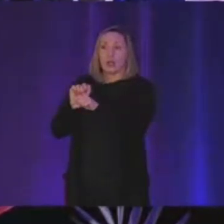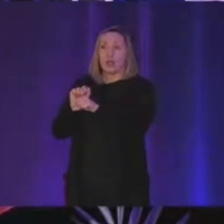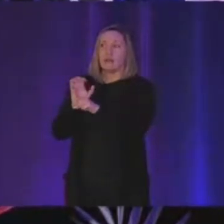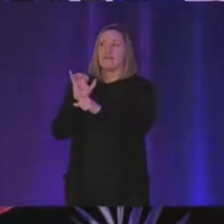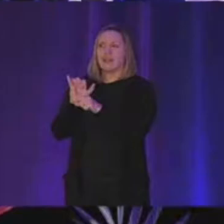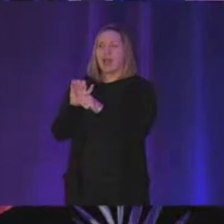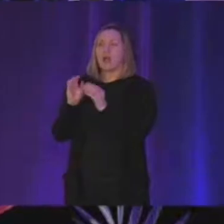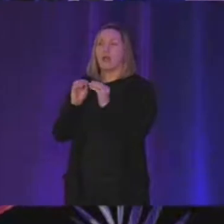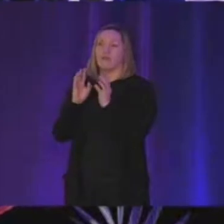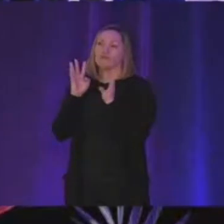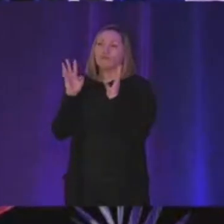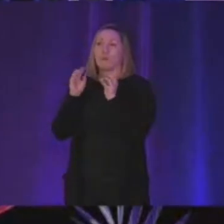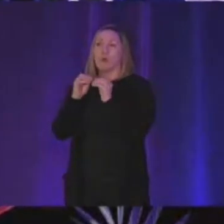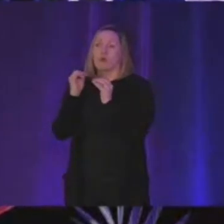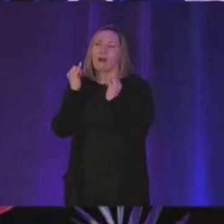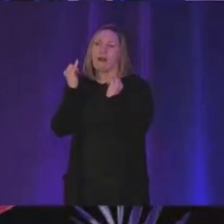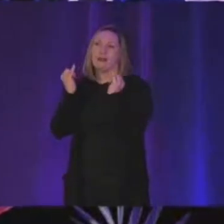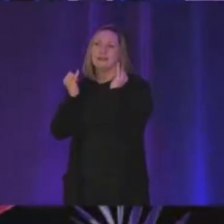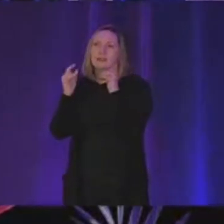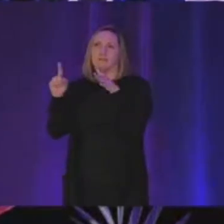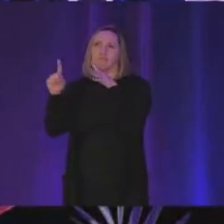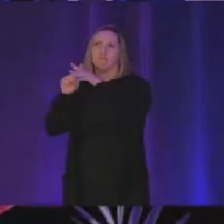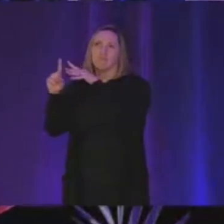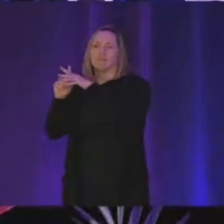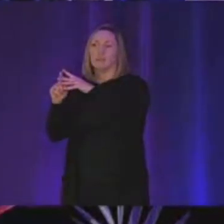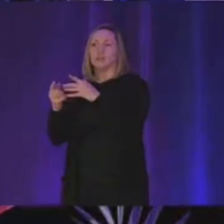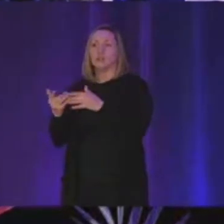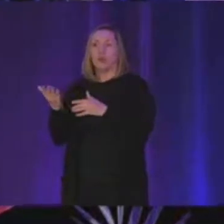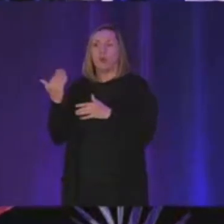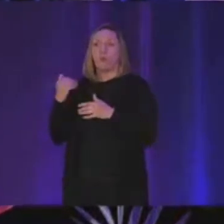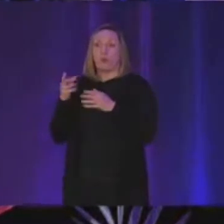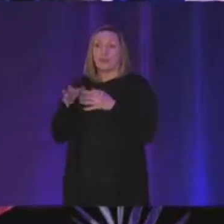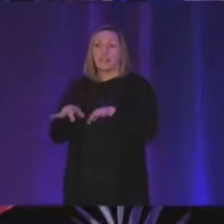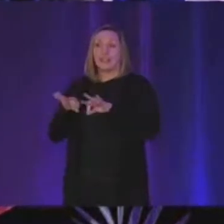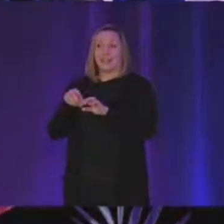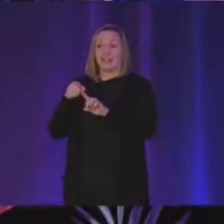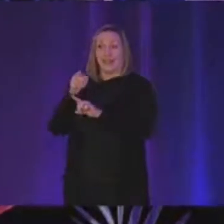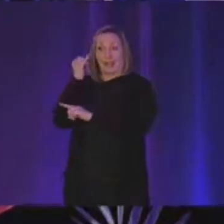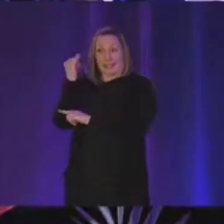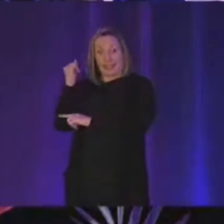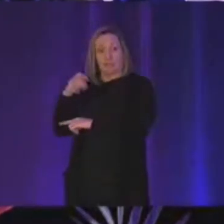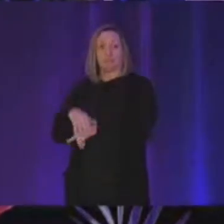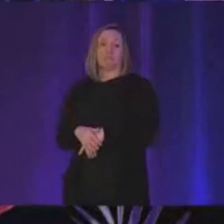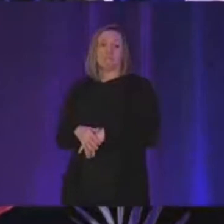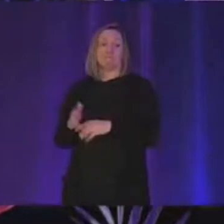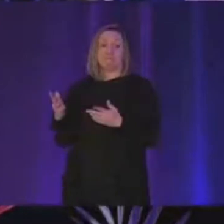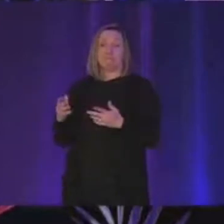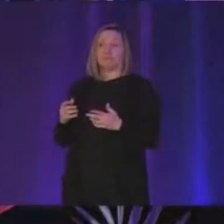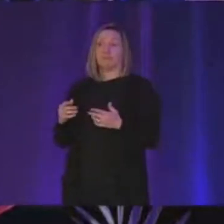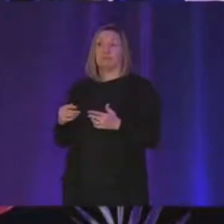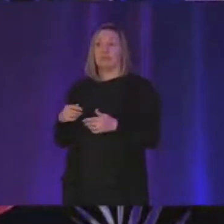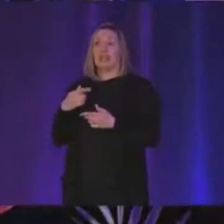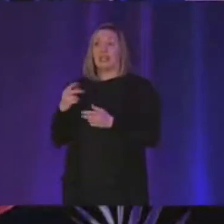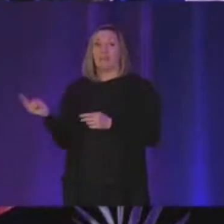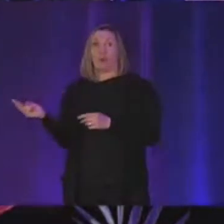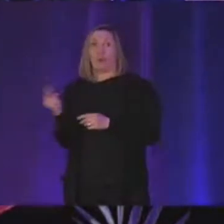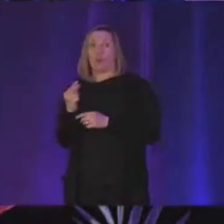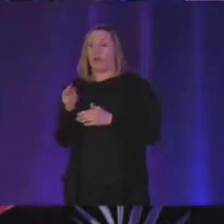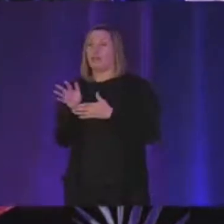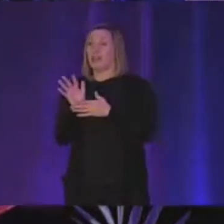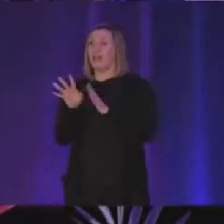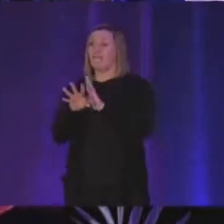so now uh what was like the key idea so if you look at this video uh